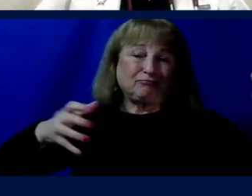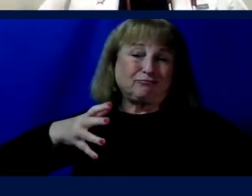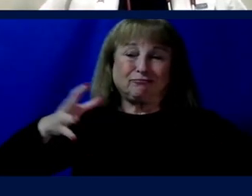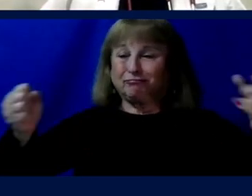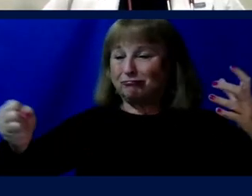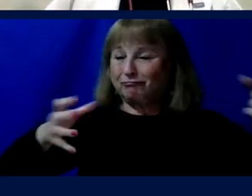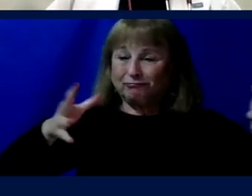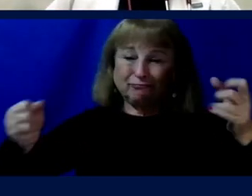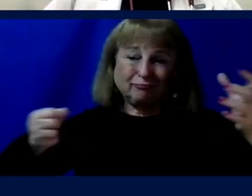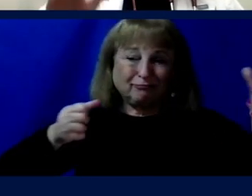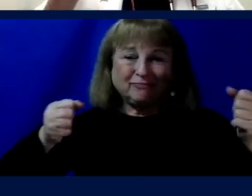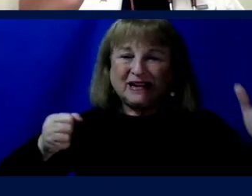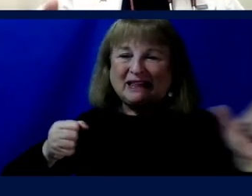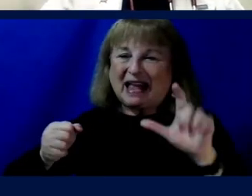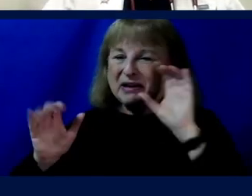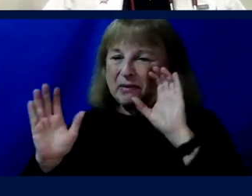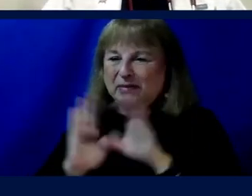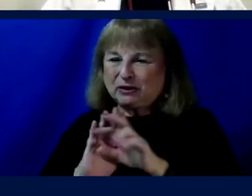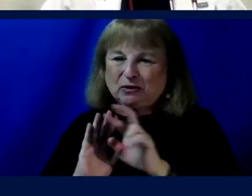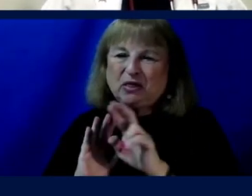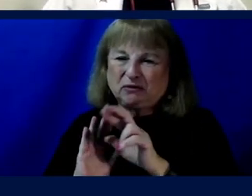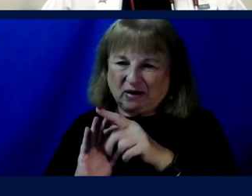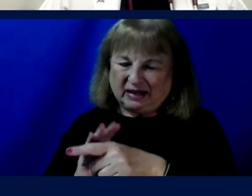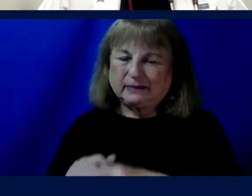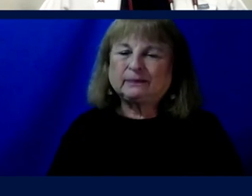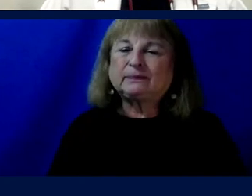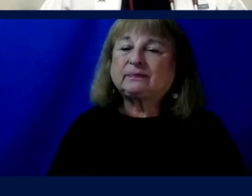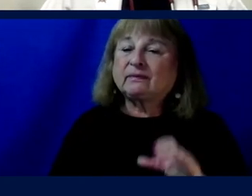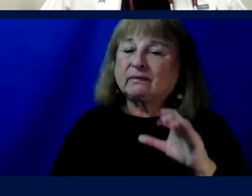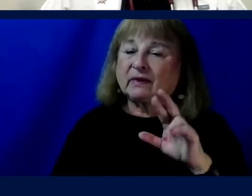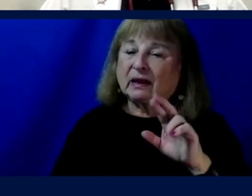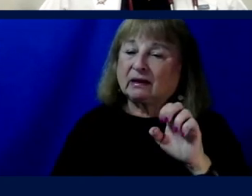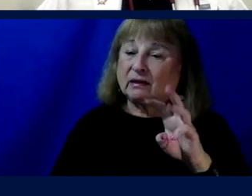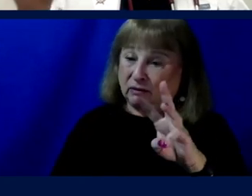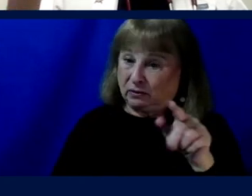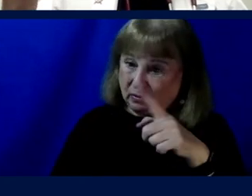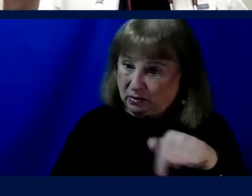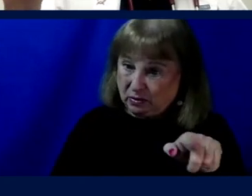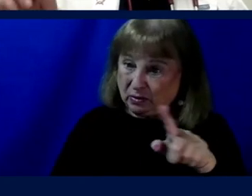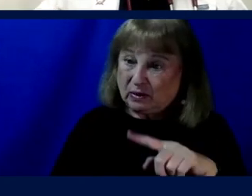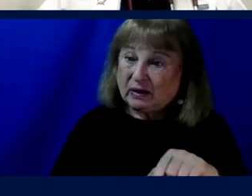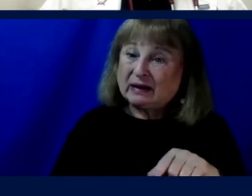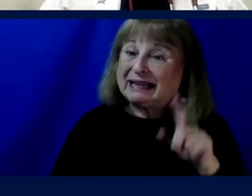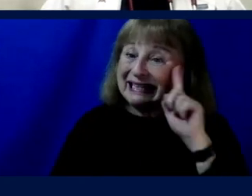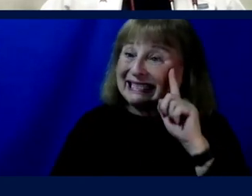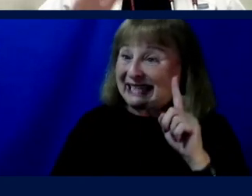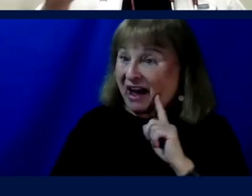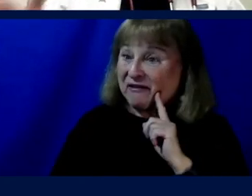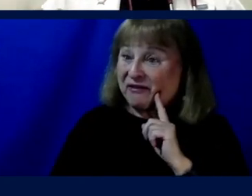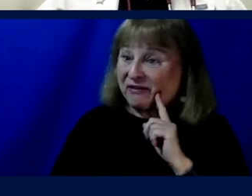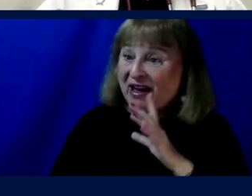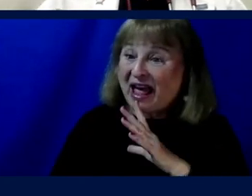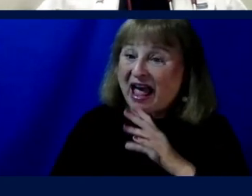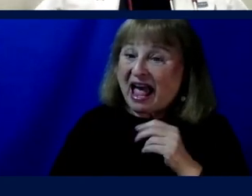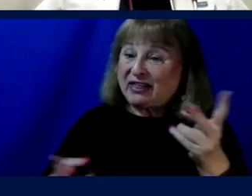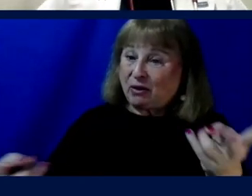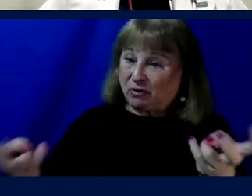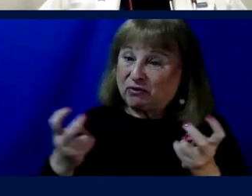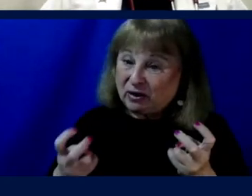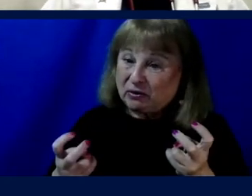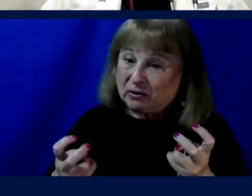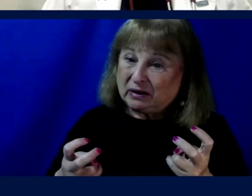The last picture on the right is the development crew. These crew were deaf to begin with, and they were recruited